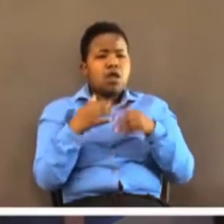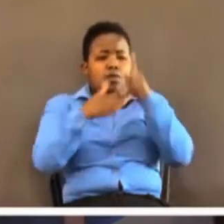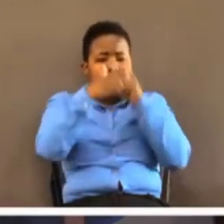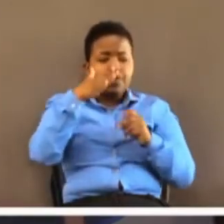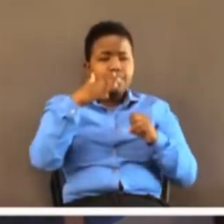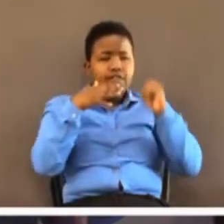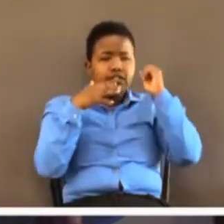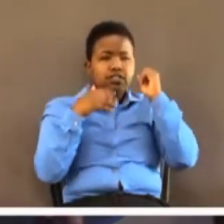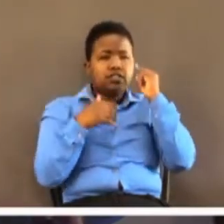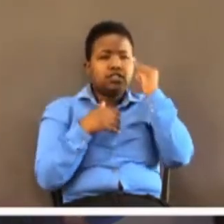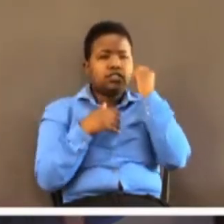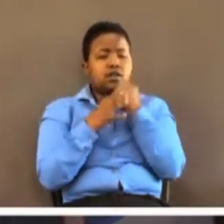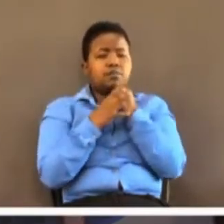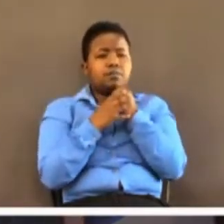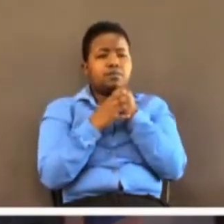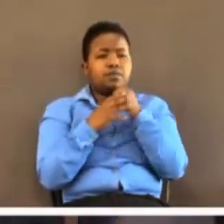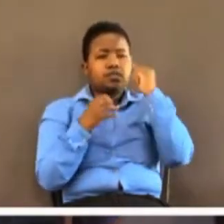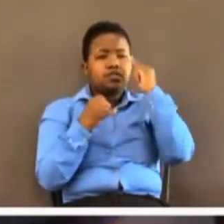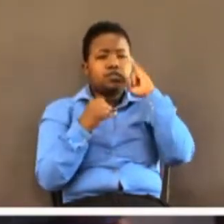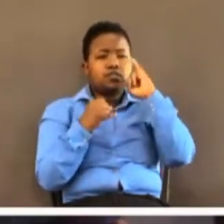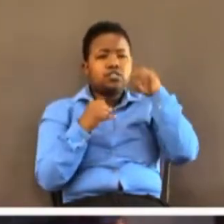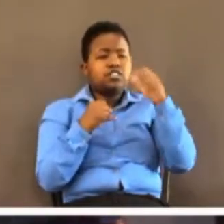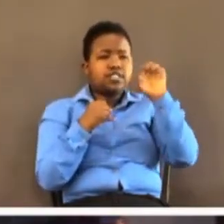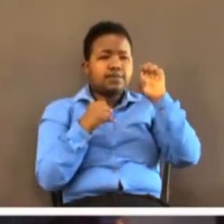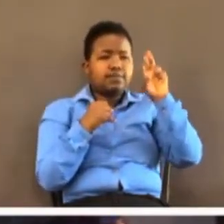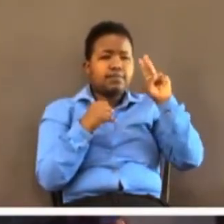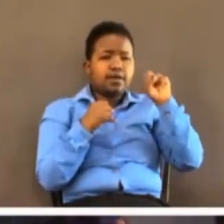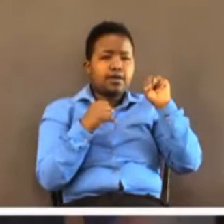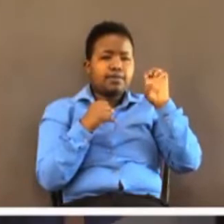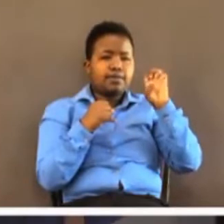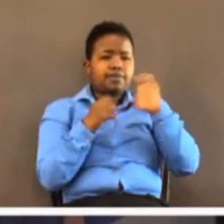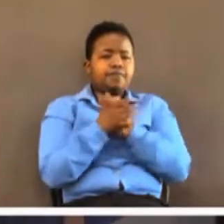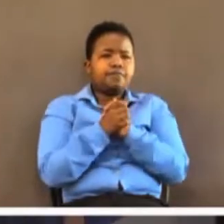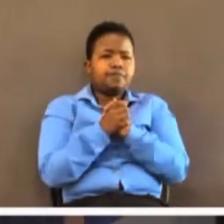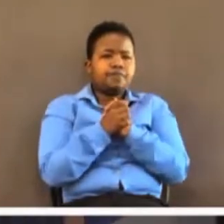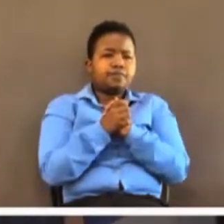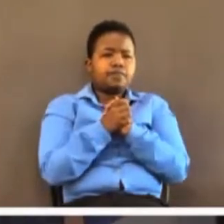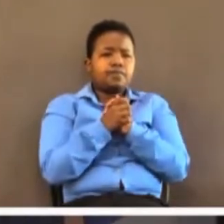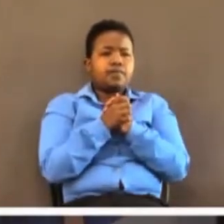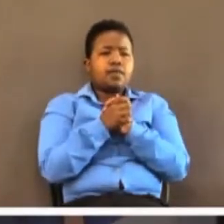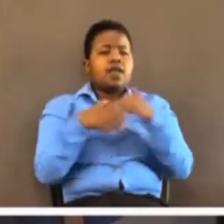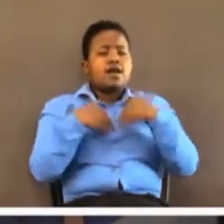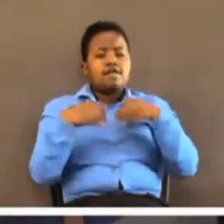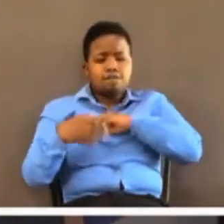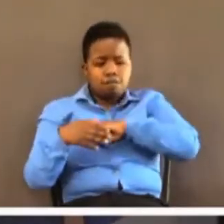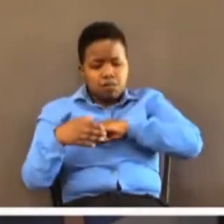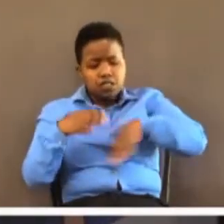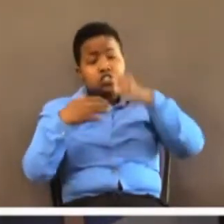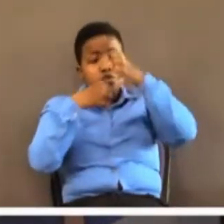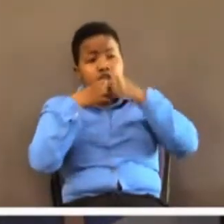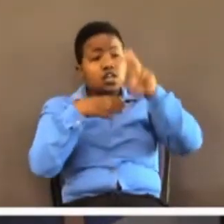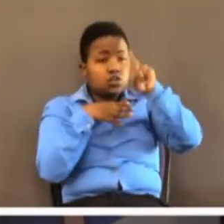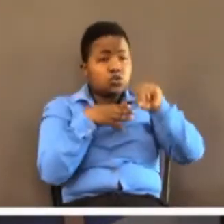know we have put it into a song. The steadfast love of the Lord never ceases. His mercies never come to an end. They are new